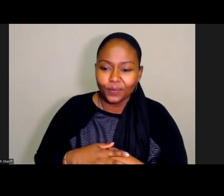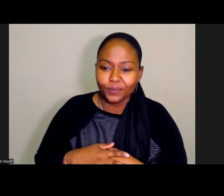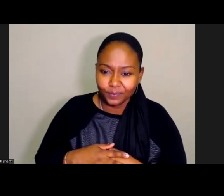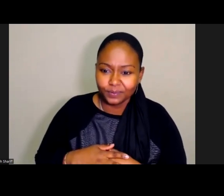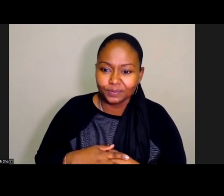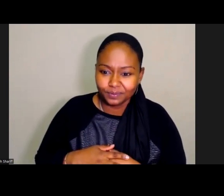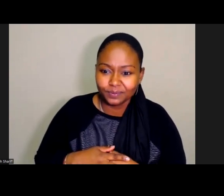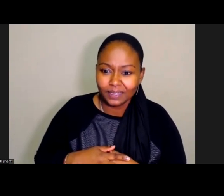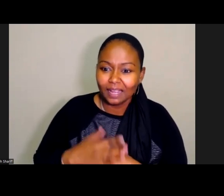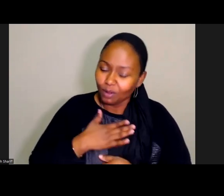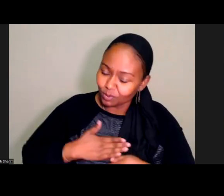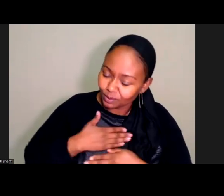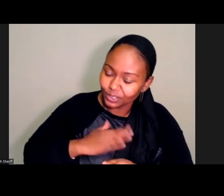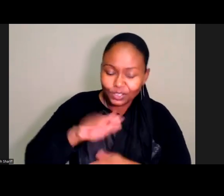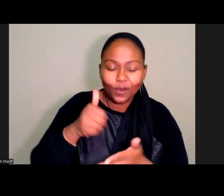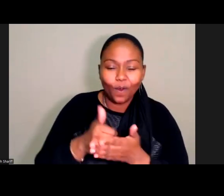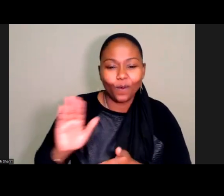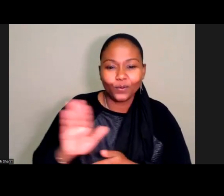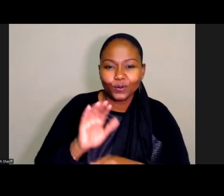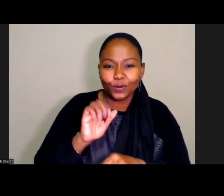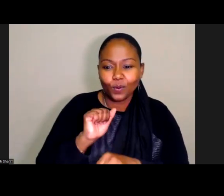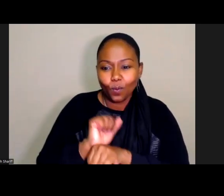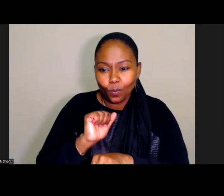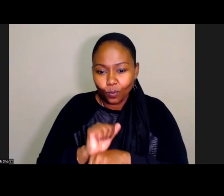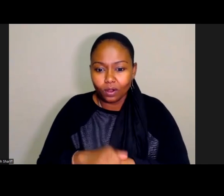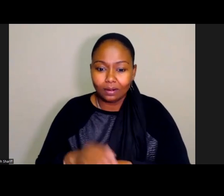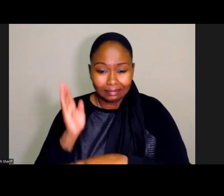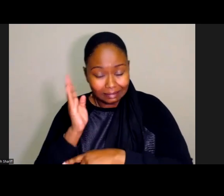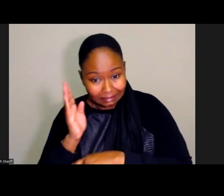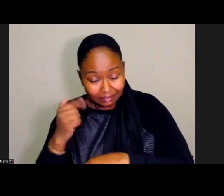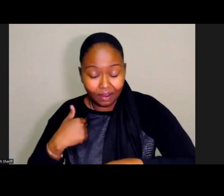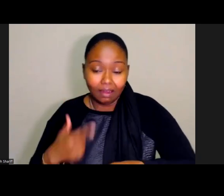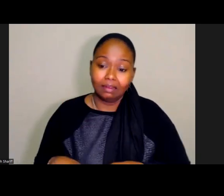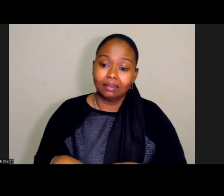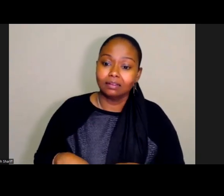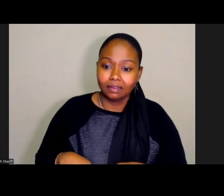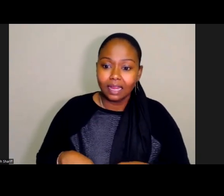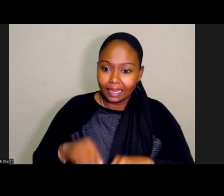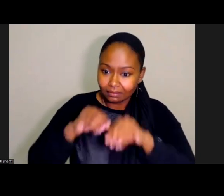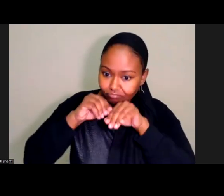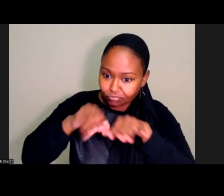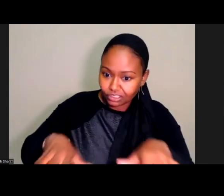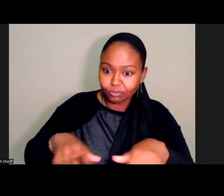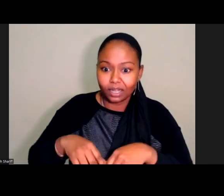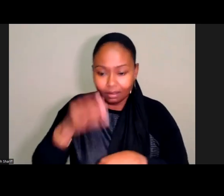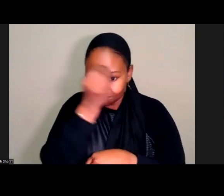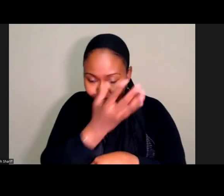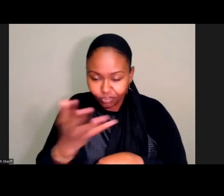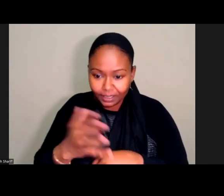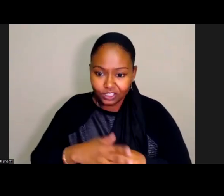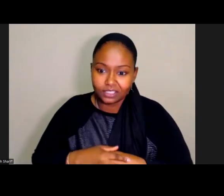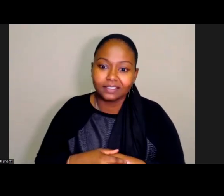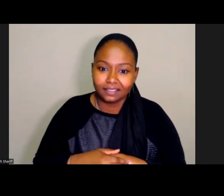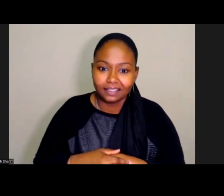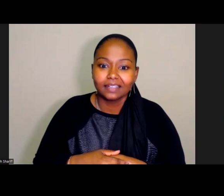appreciate all the work that all of you did testifying, preparing that, and getting the word out. And of course more to come with when the